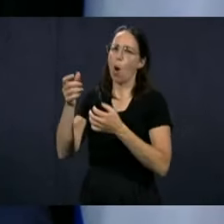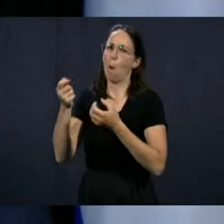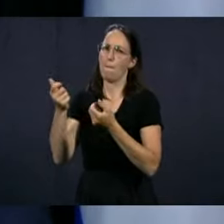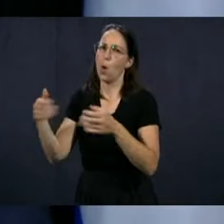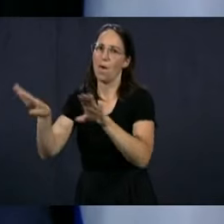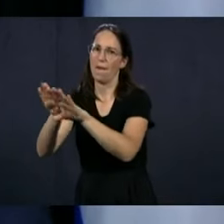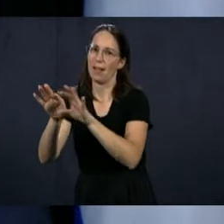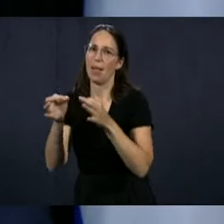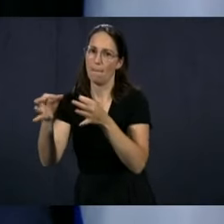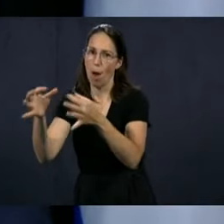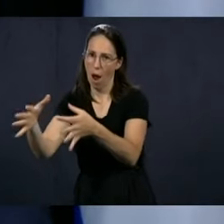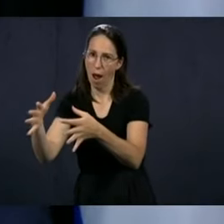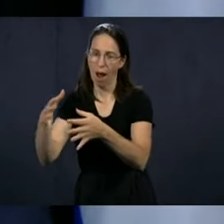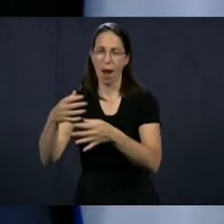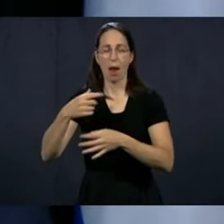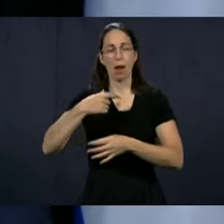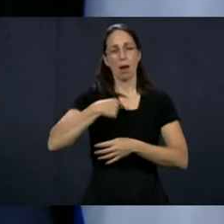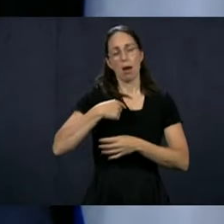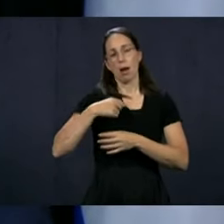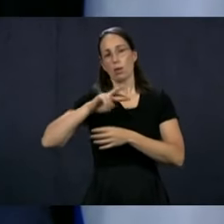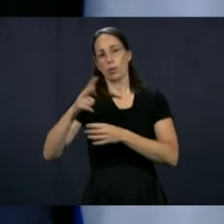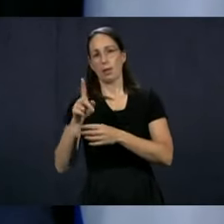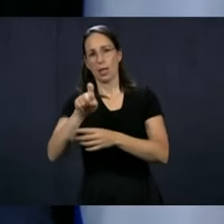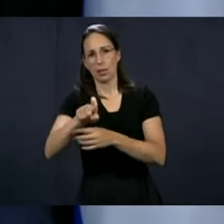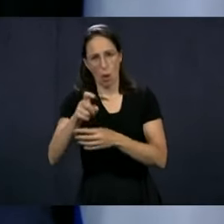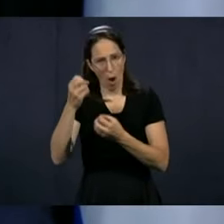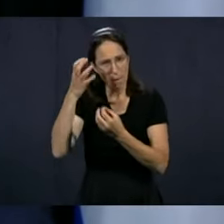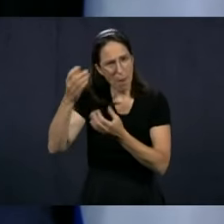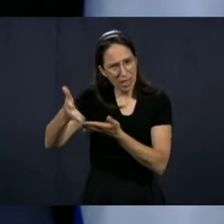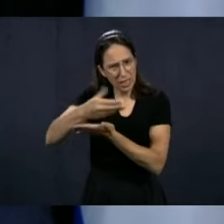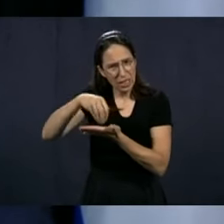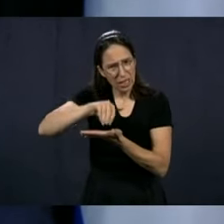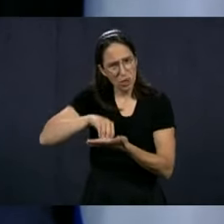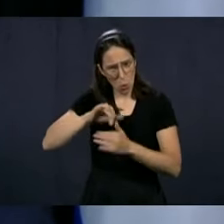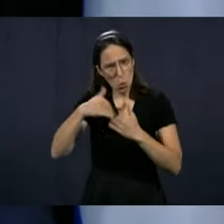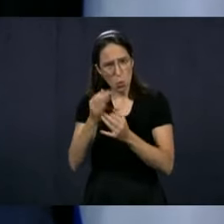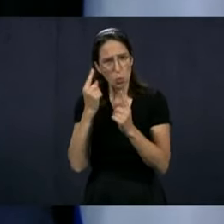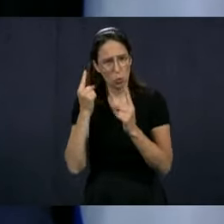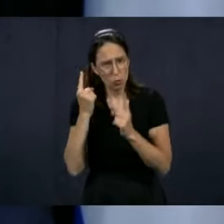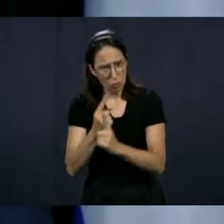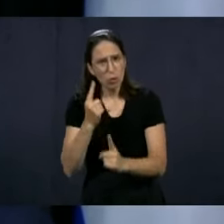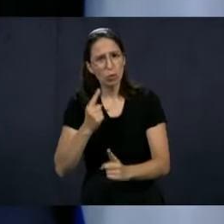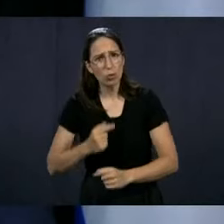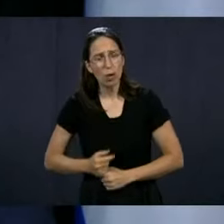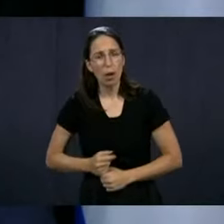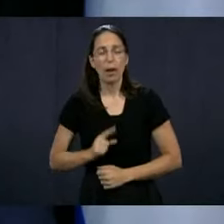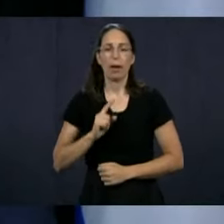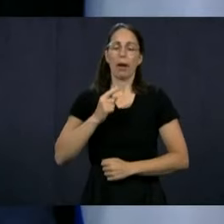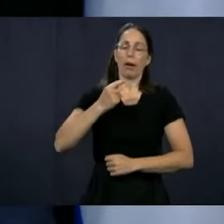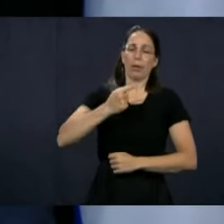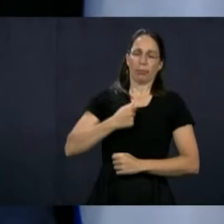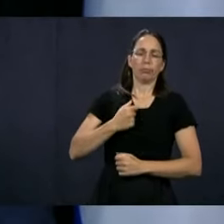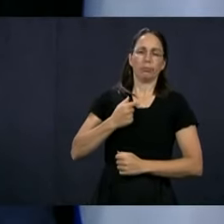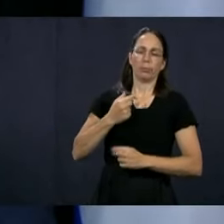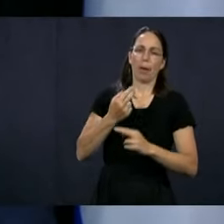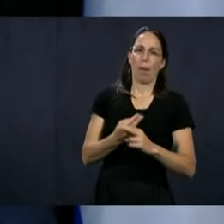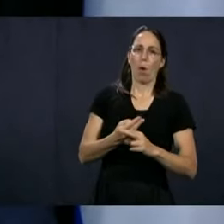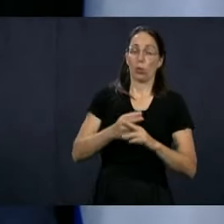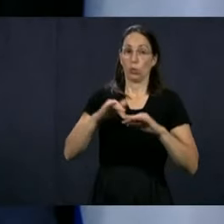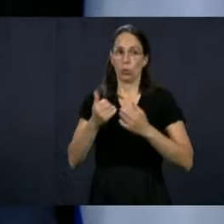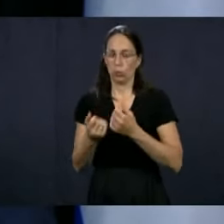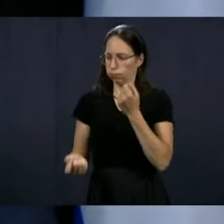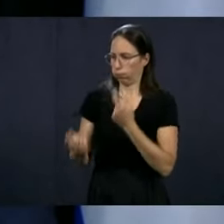But do you have all the information on that? And how do you get the information? We get it through main